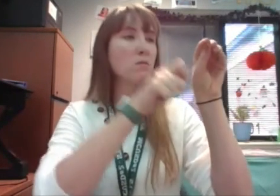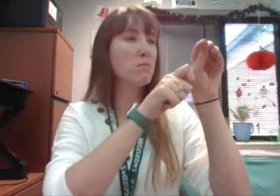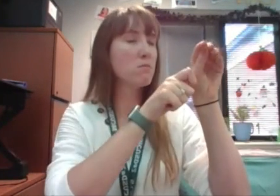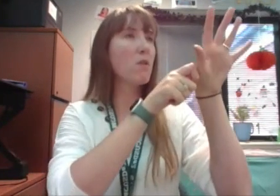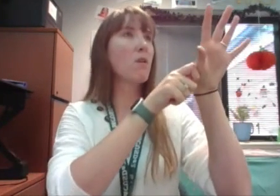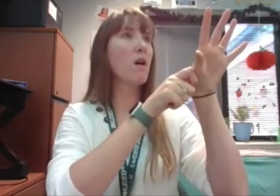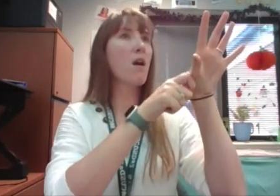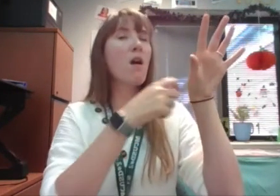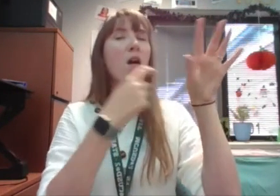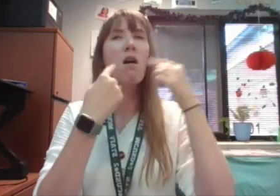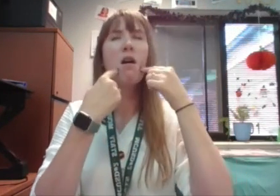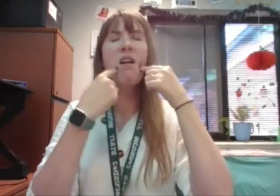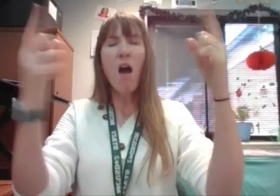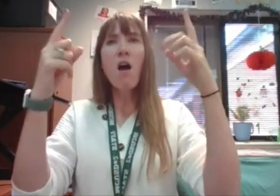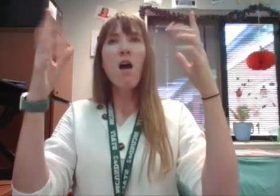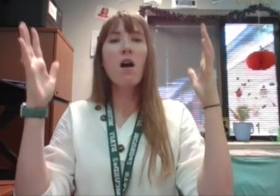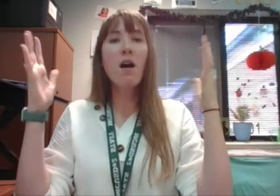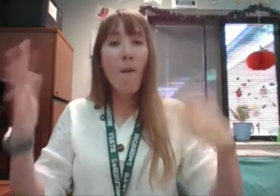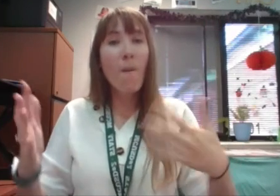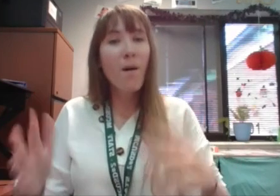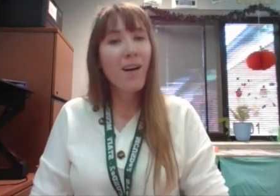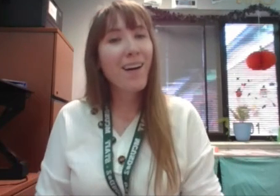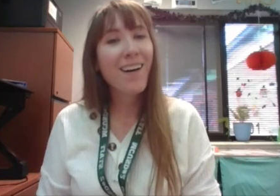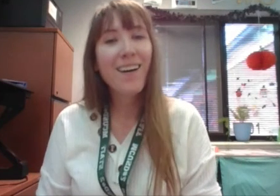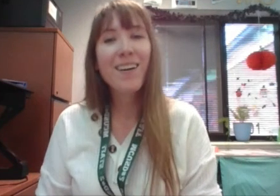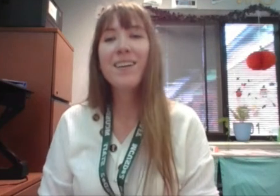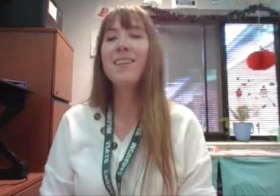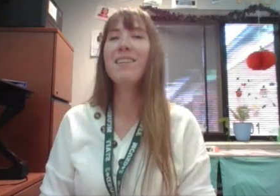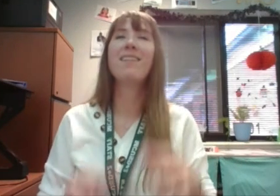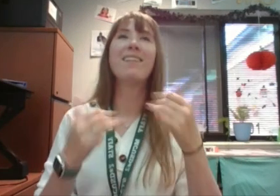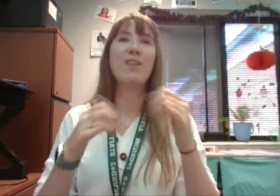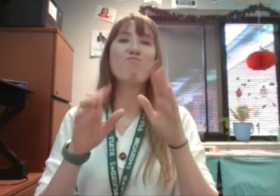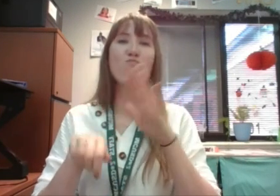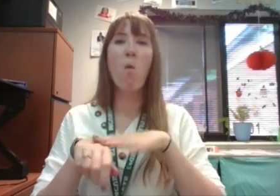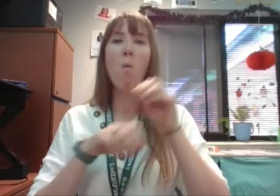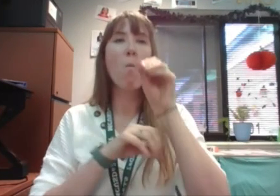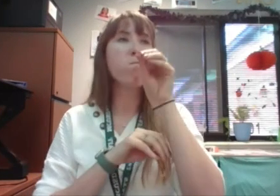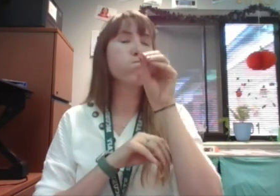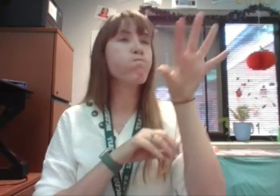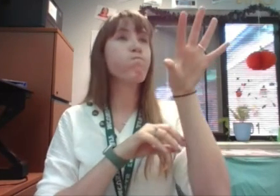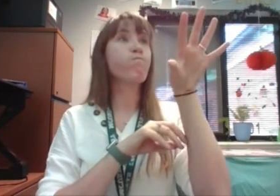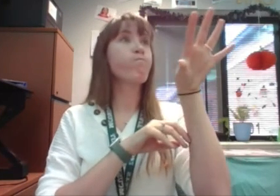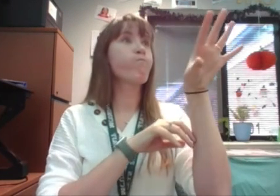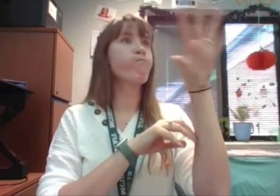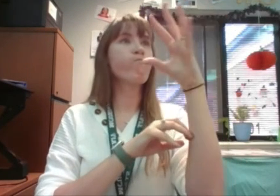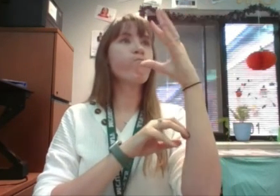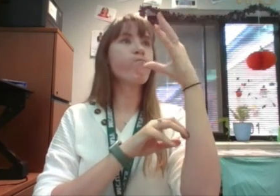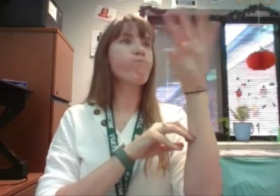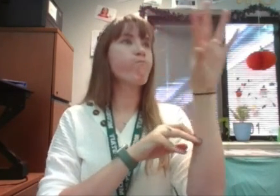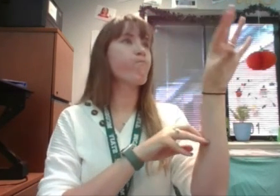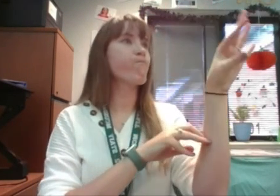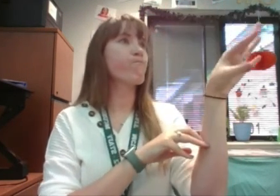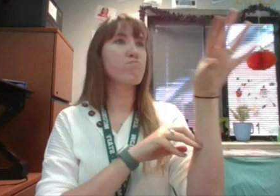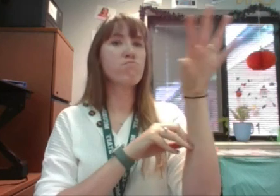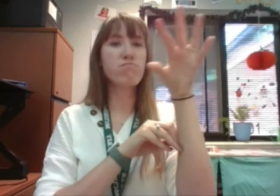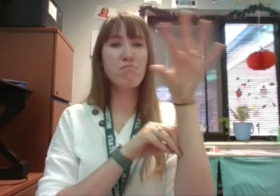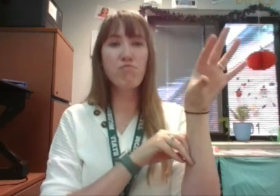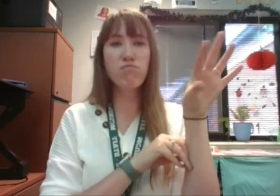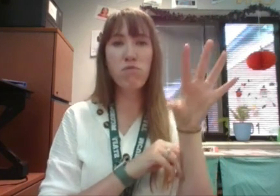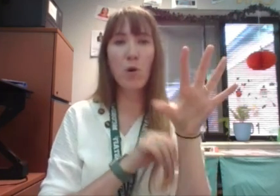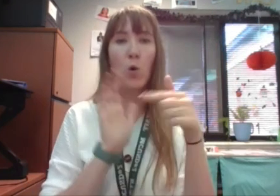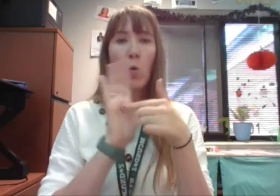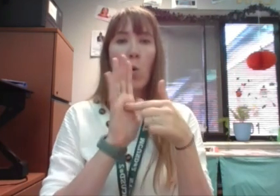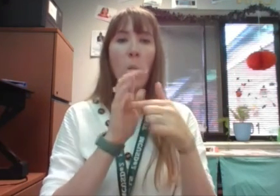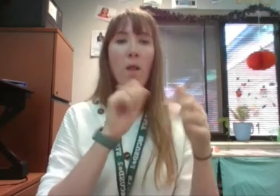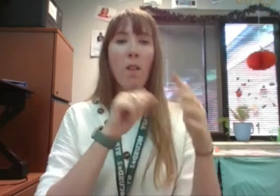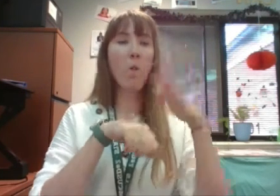Hallelujah! She lights the wick and the great beacon comes to life. Cutting through the dark night and shining out its warning